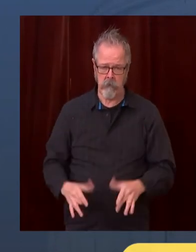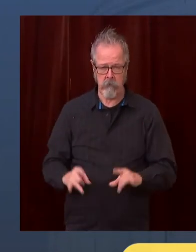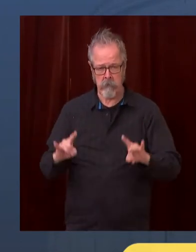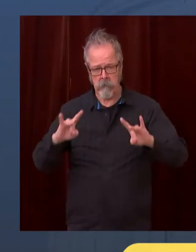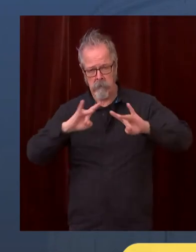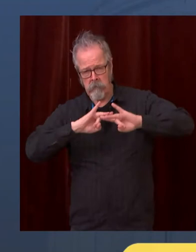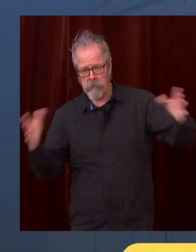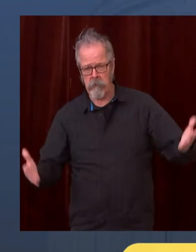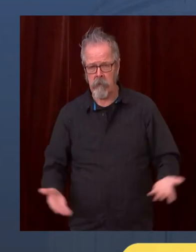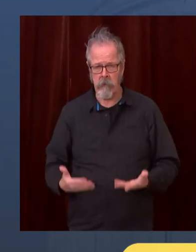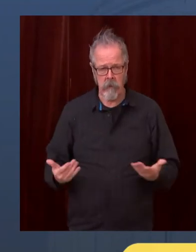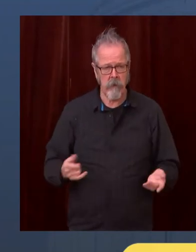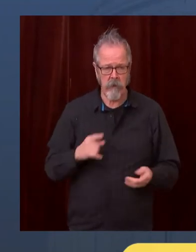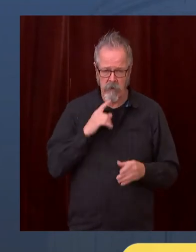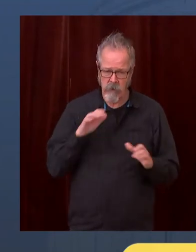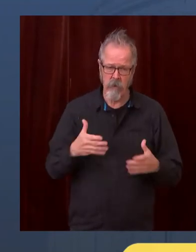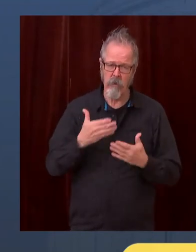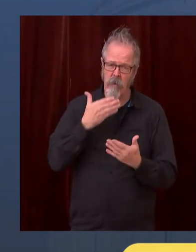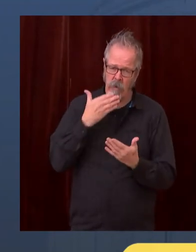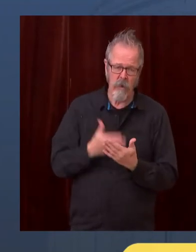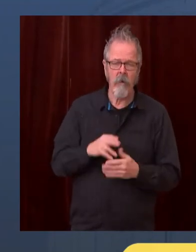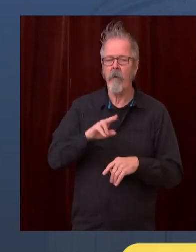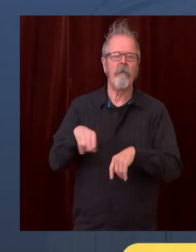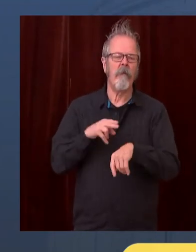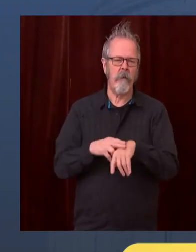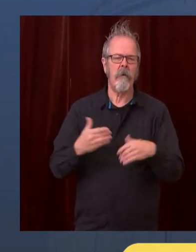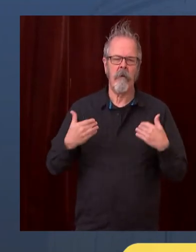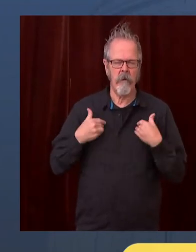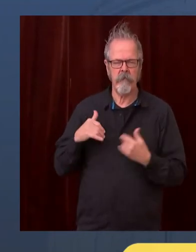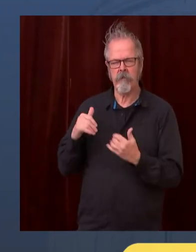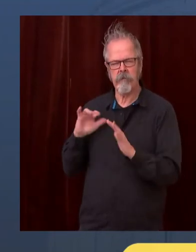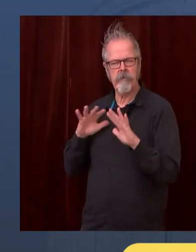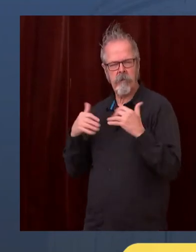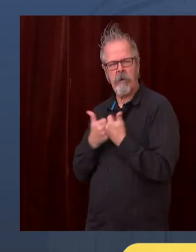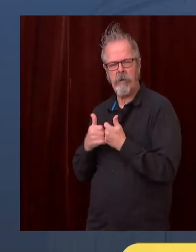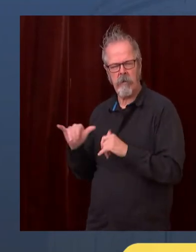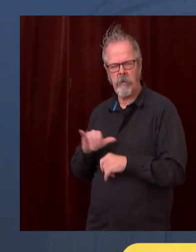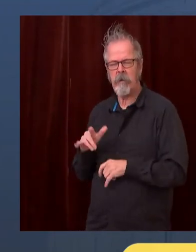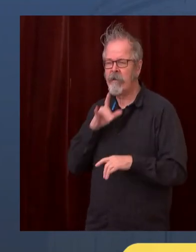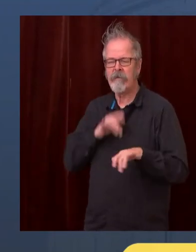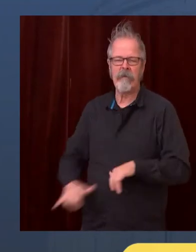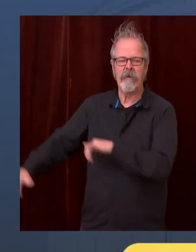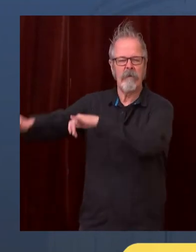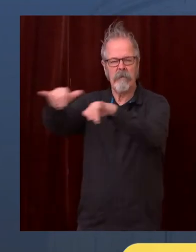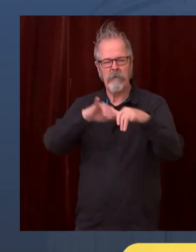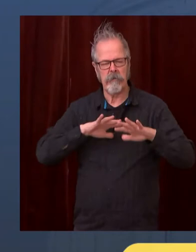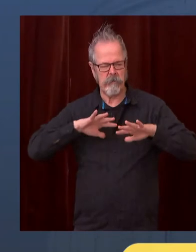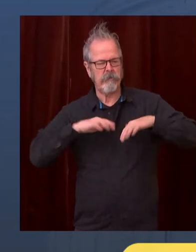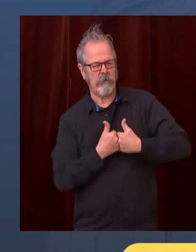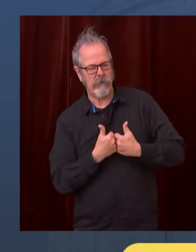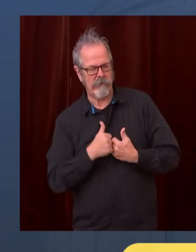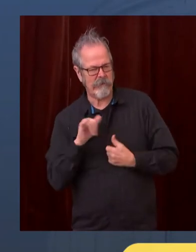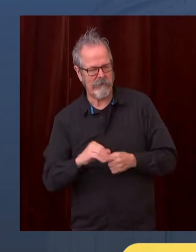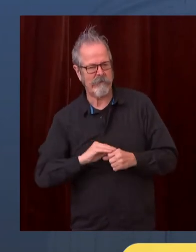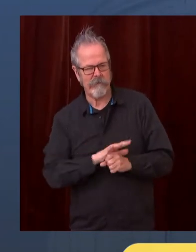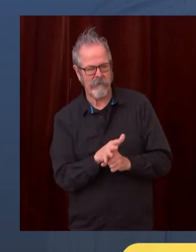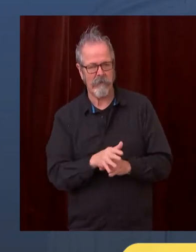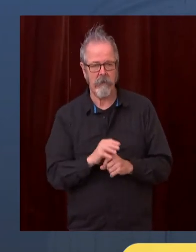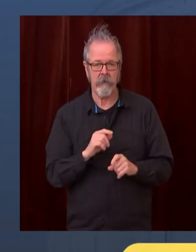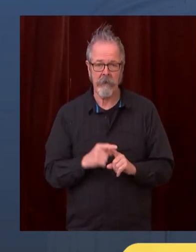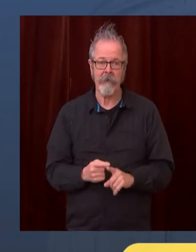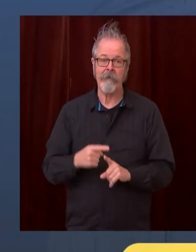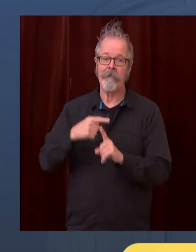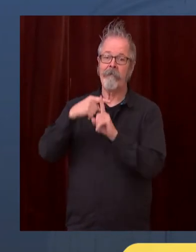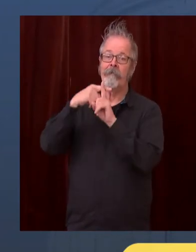pandemic for everyone, not just in a particular community, a particular state, a particular country. This is a global phenomenon.